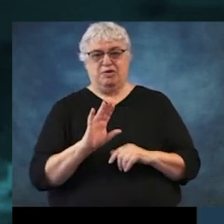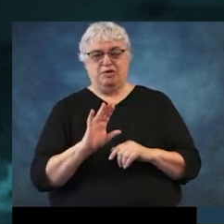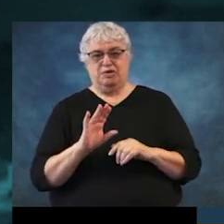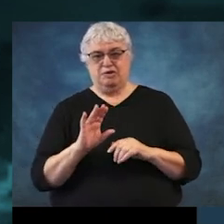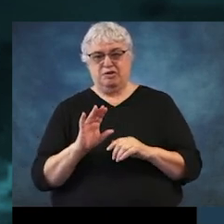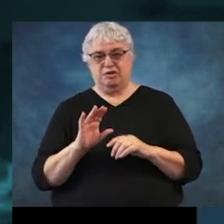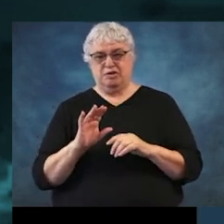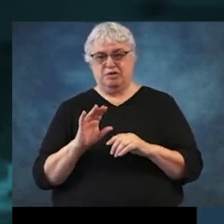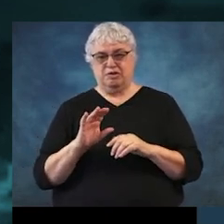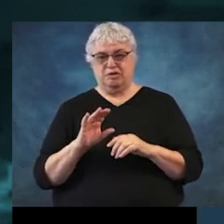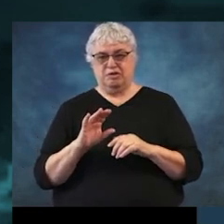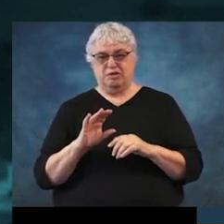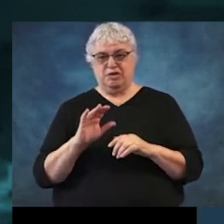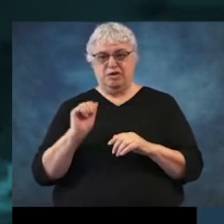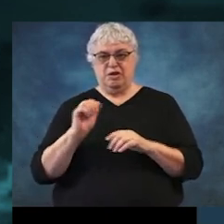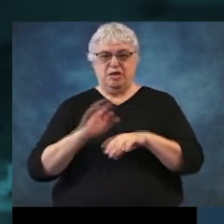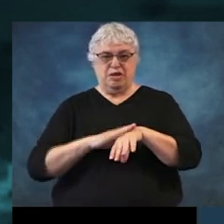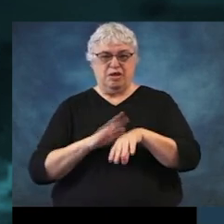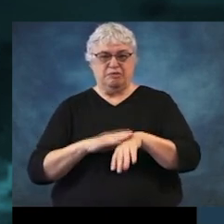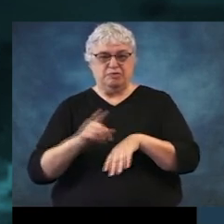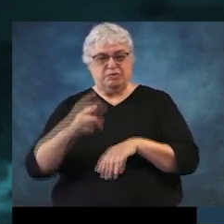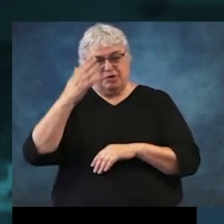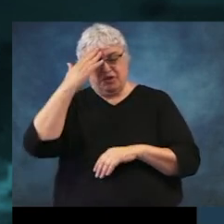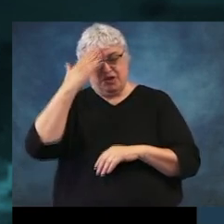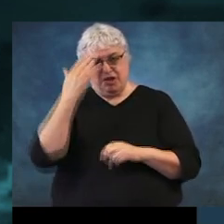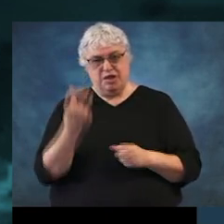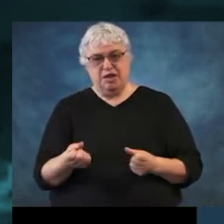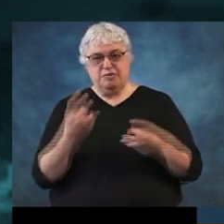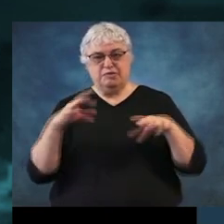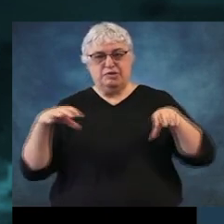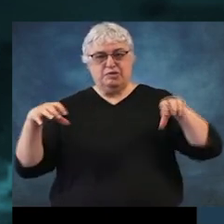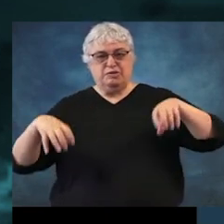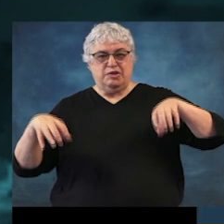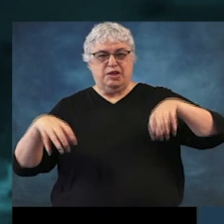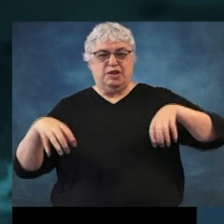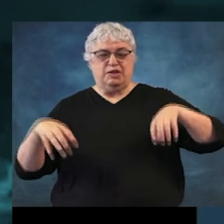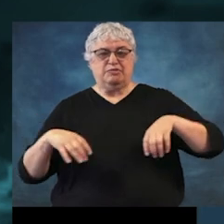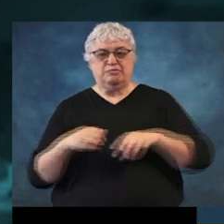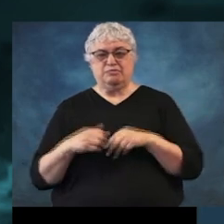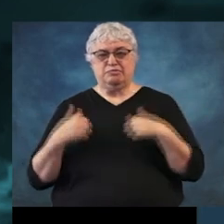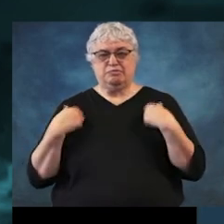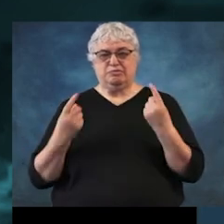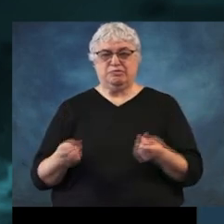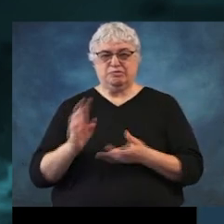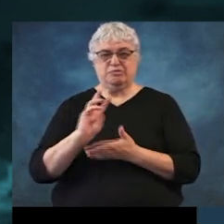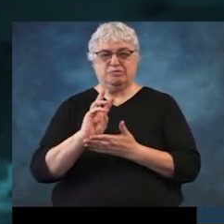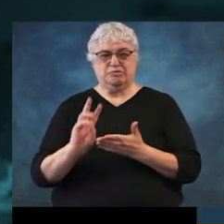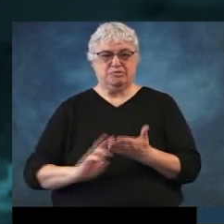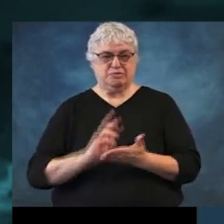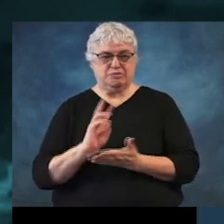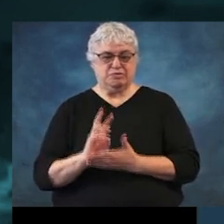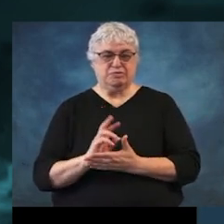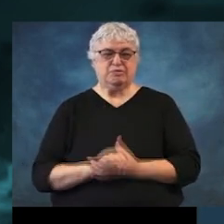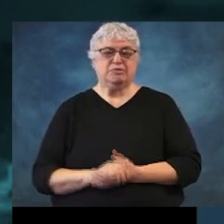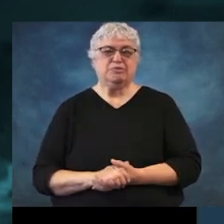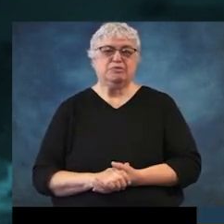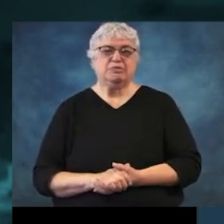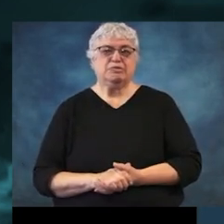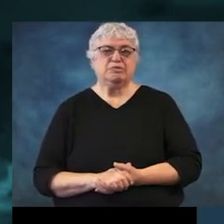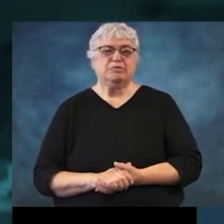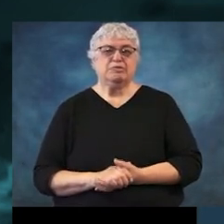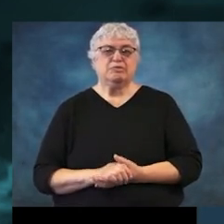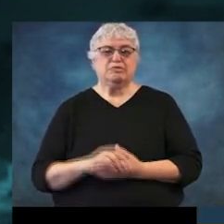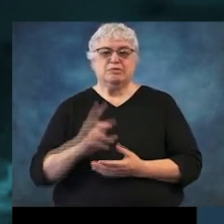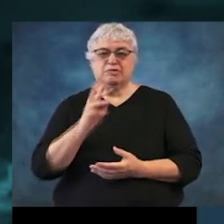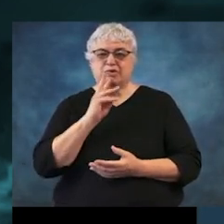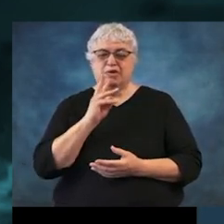custom alarm. So if you wanted to know how much it's rained in the last six hours, or if you want to know when